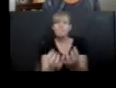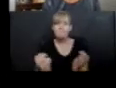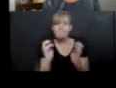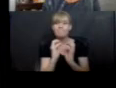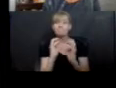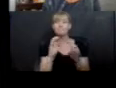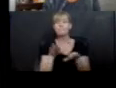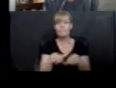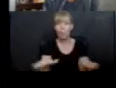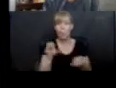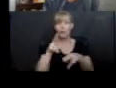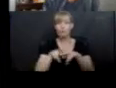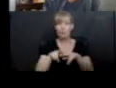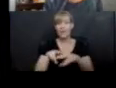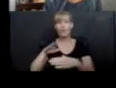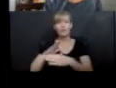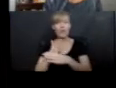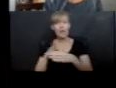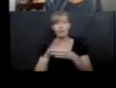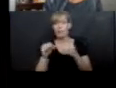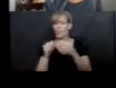chair. Share a story anywhere.